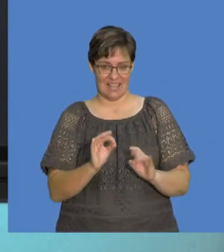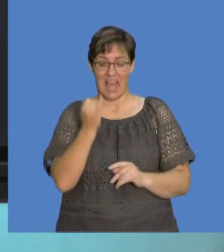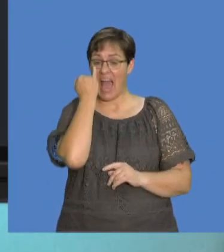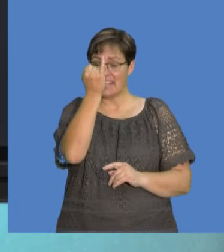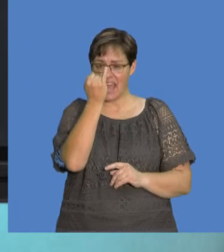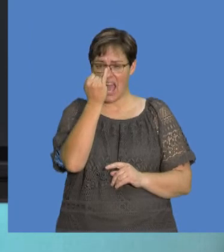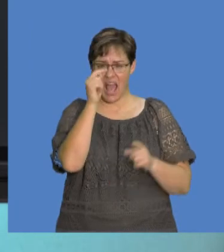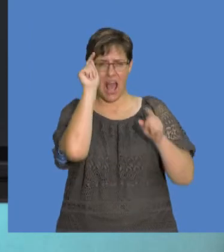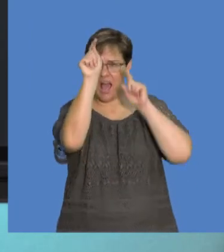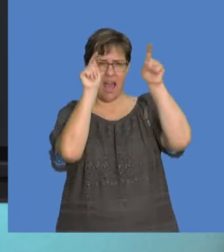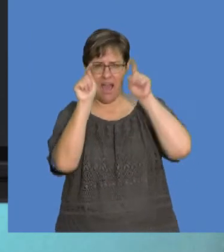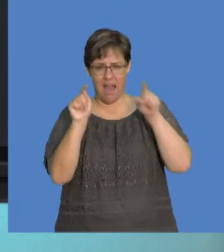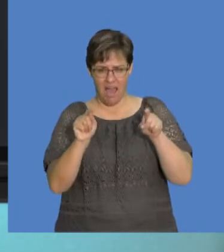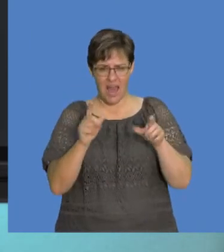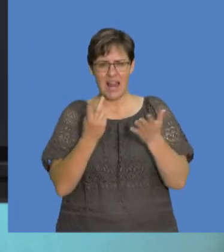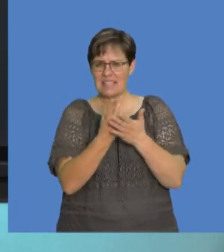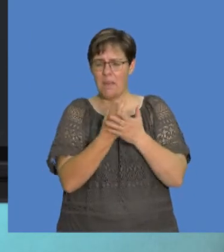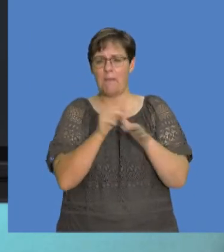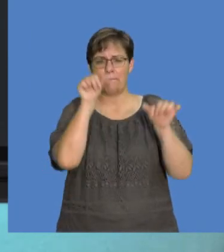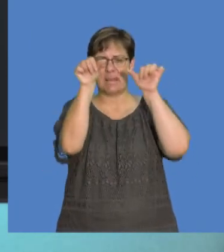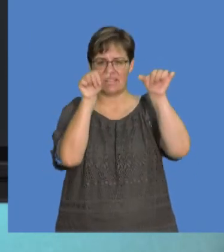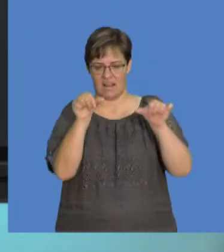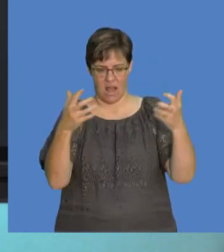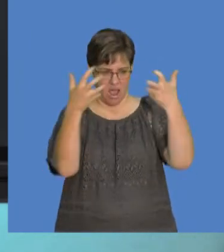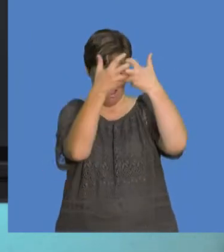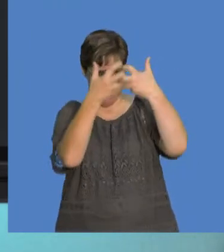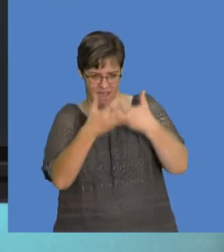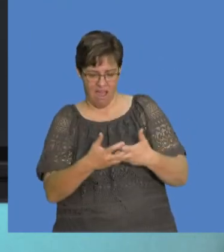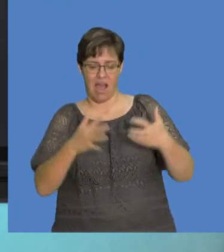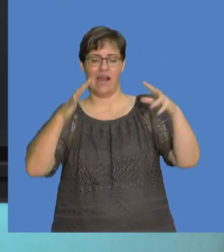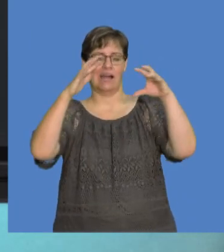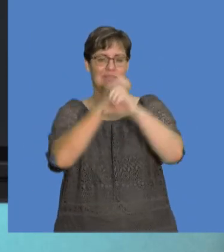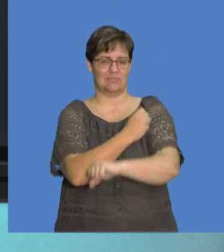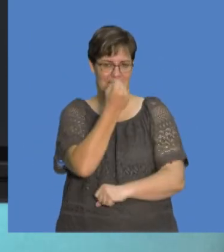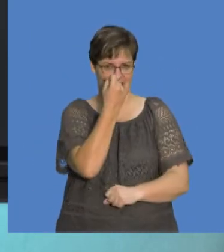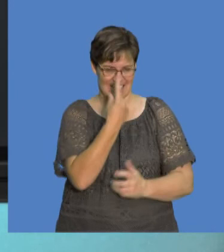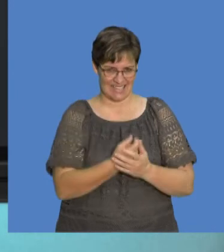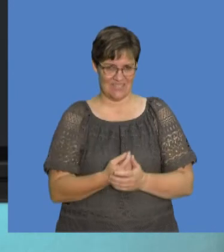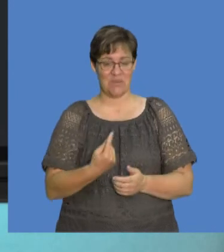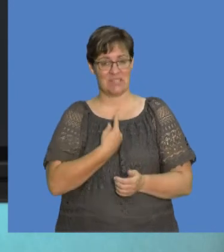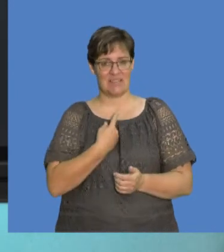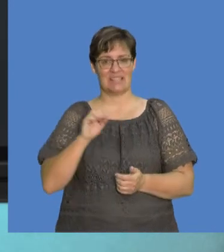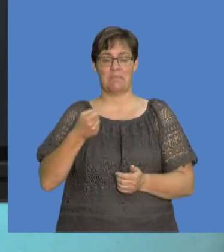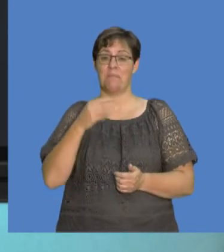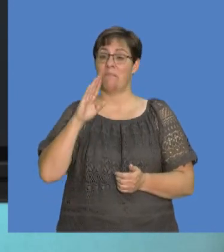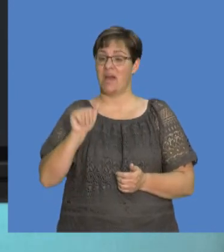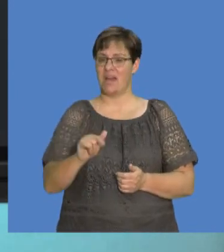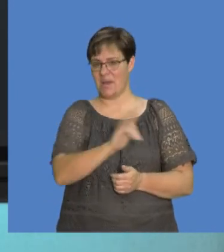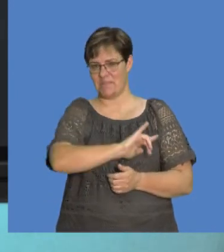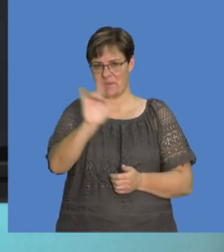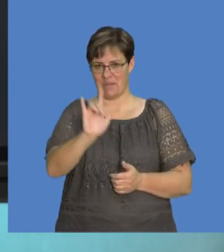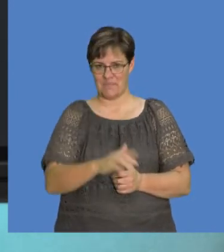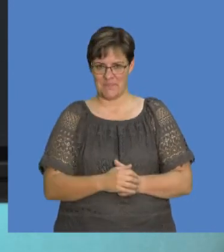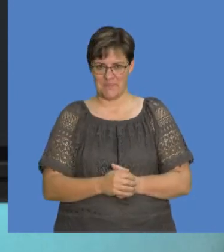the idea is to bring all these pieces of the puzzle together and create that understanding that is much needed. So for myself,